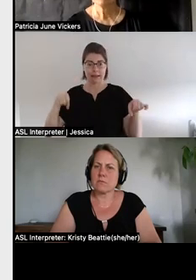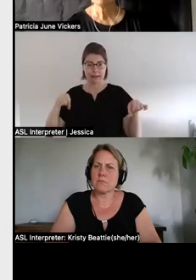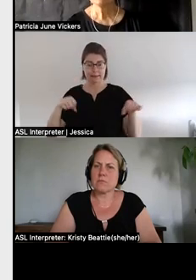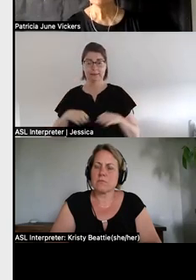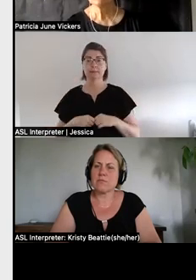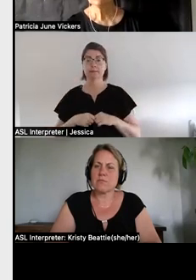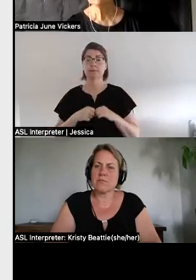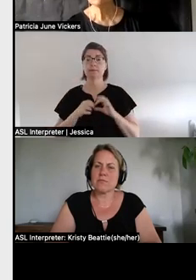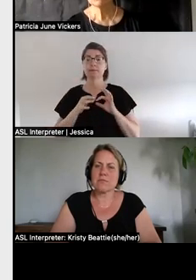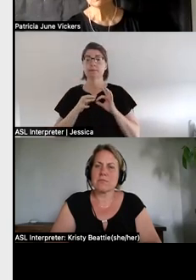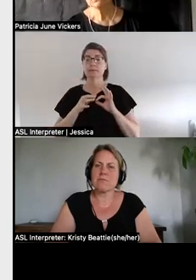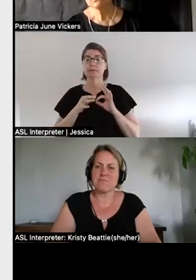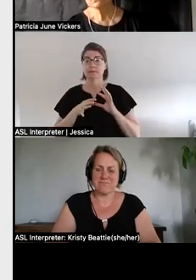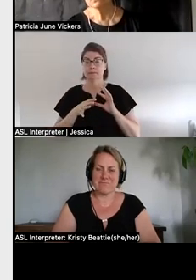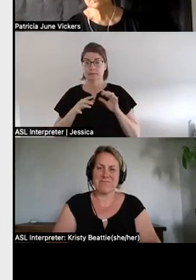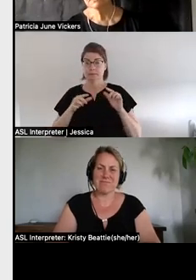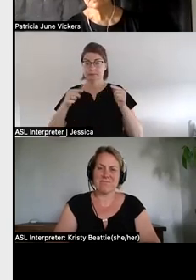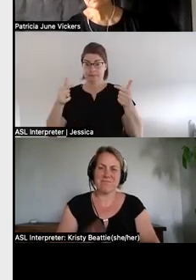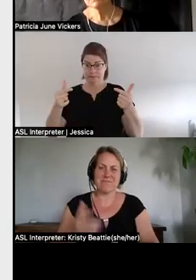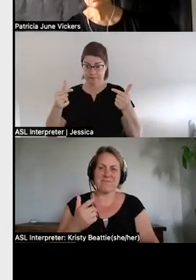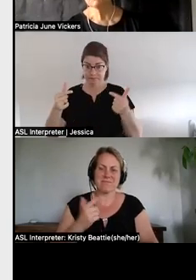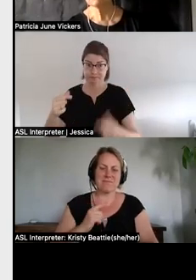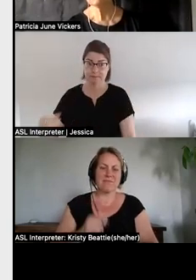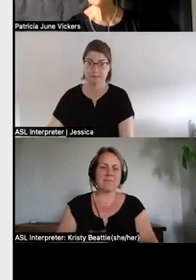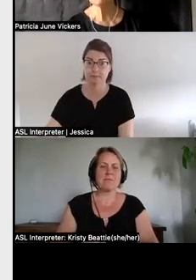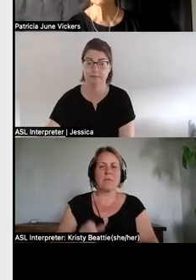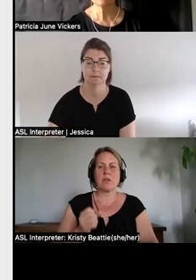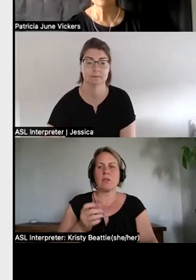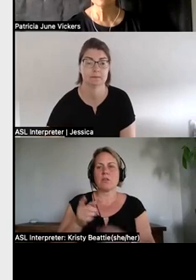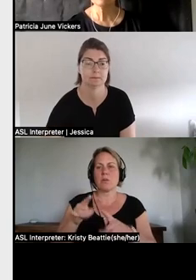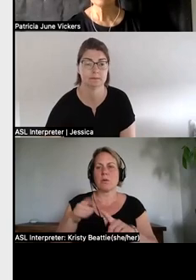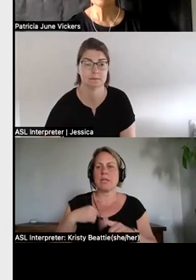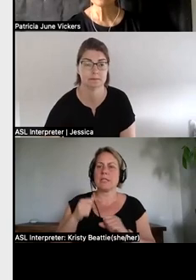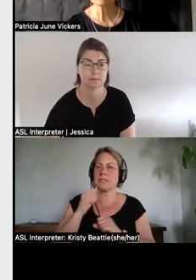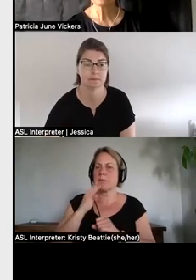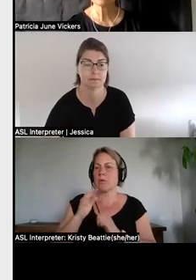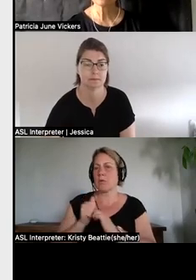so when i spoke to the gitzan chief joan ryan